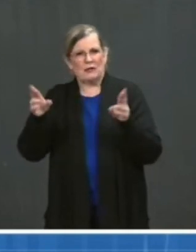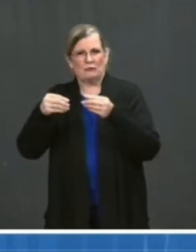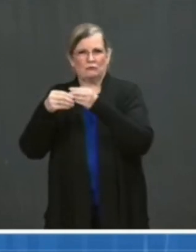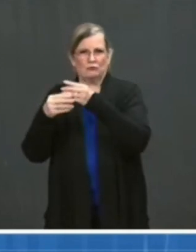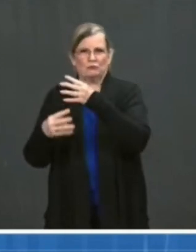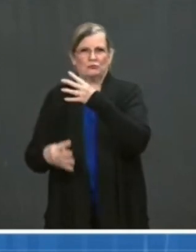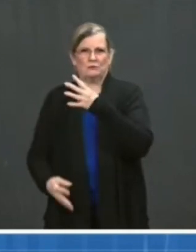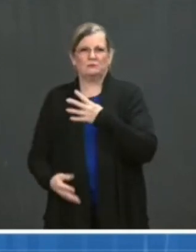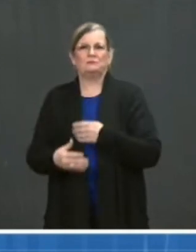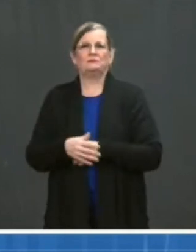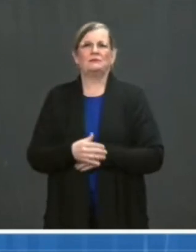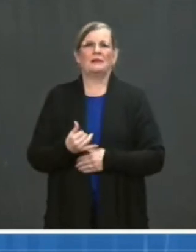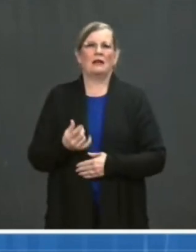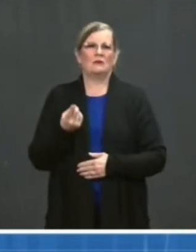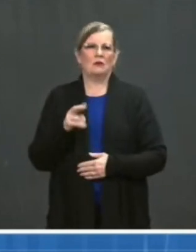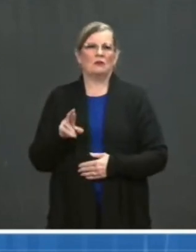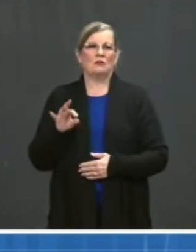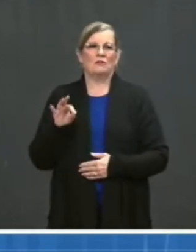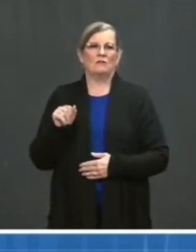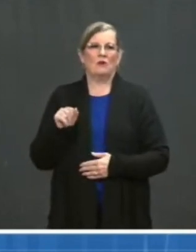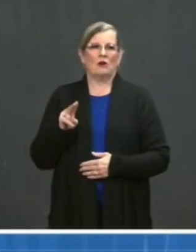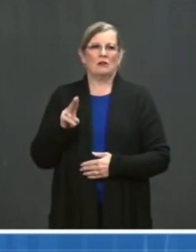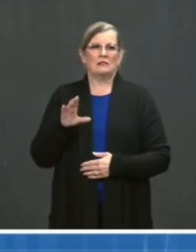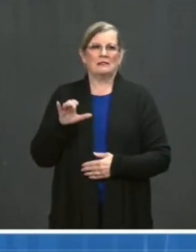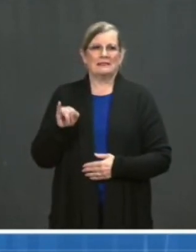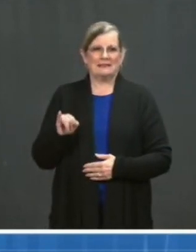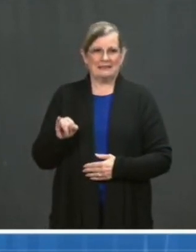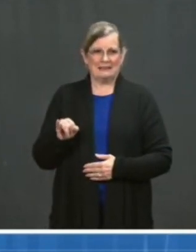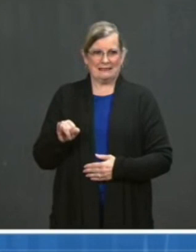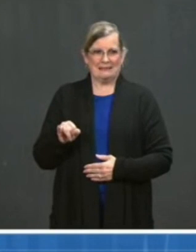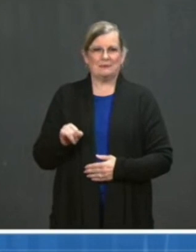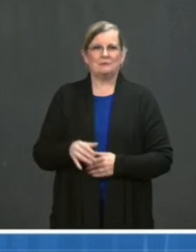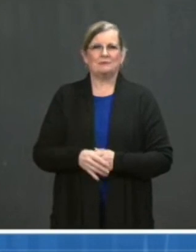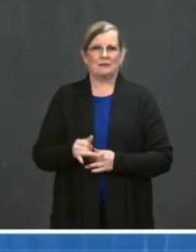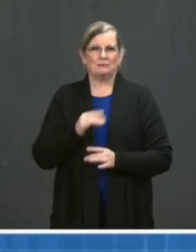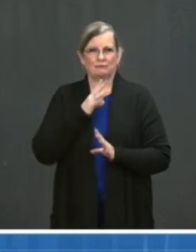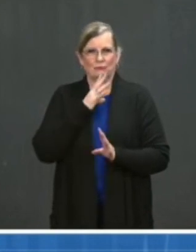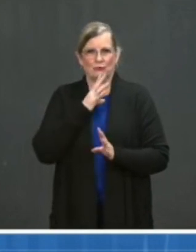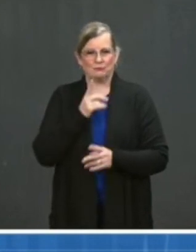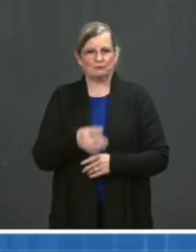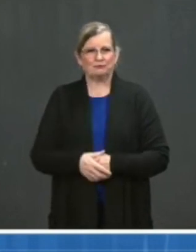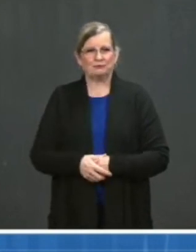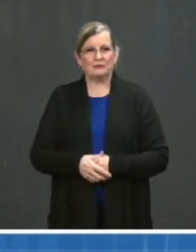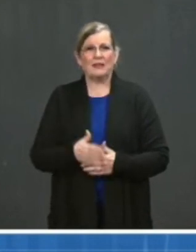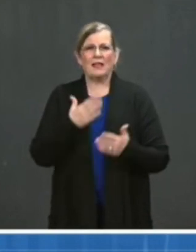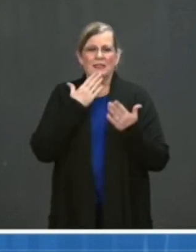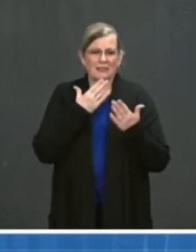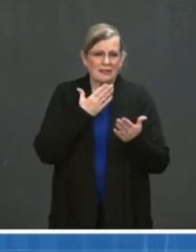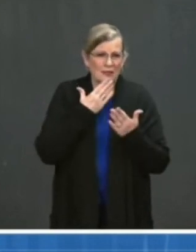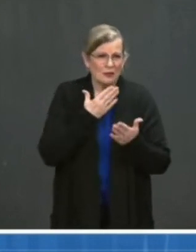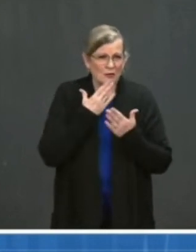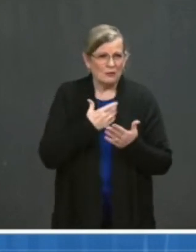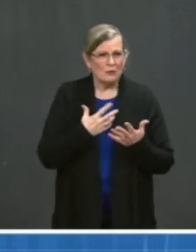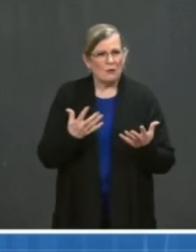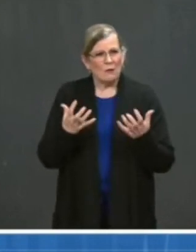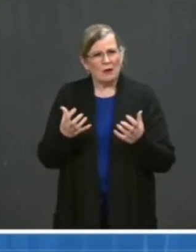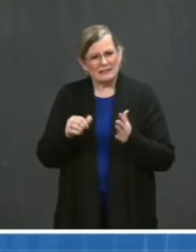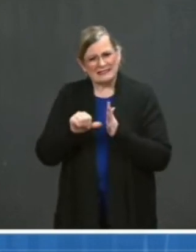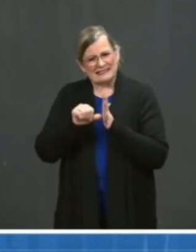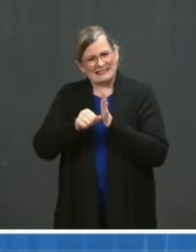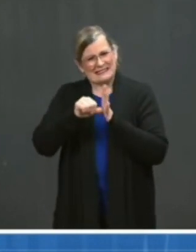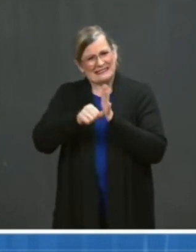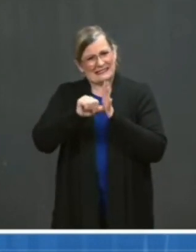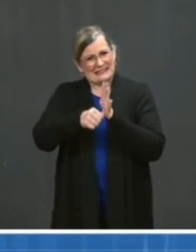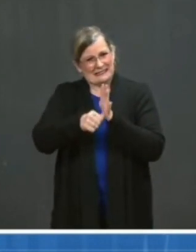Dr. Thank you very much, Dr. Walensky. I'd like to just spend a couple of minutes extending what Dr. Walensky said about the real-world